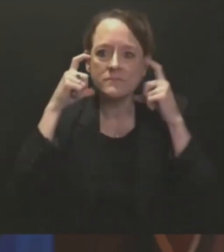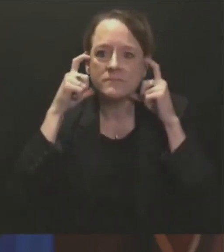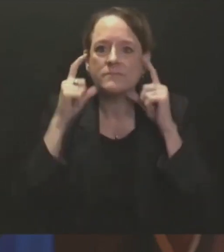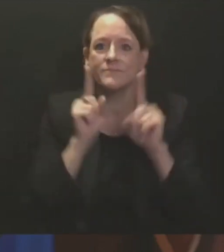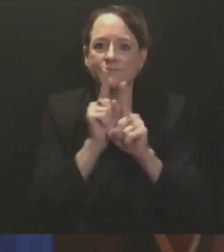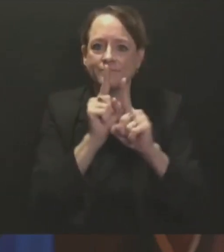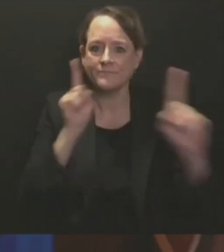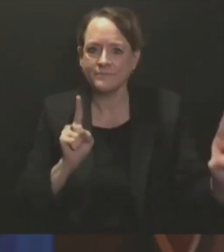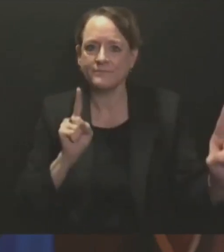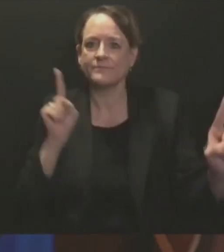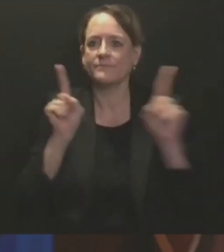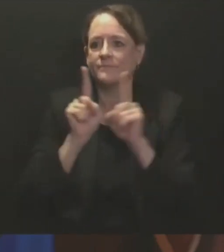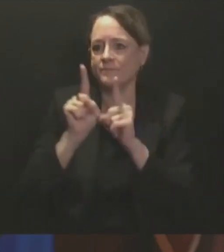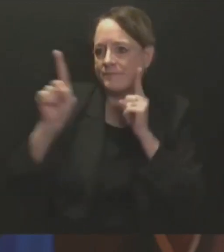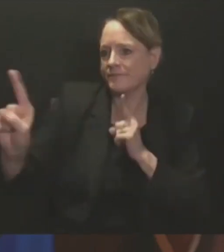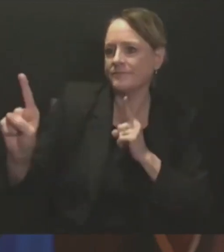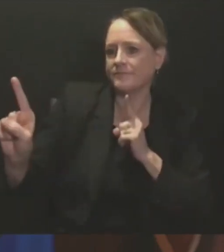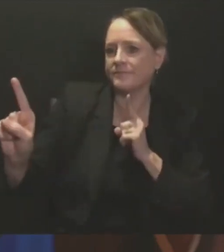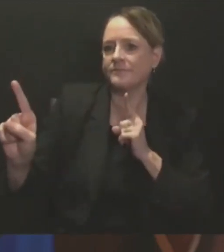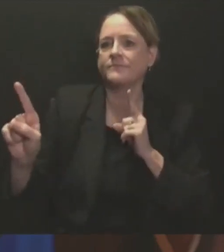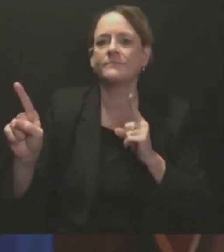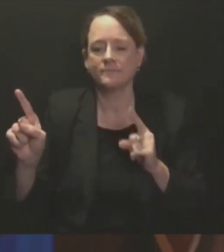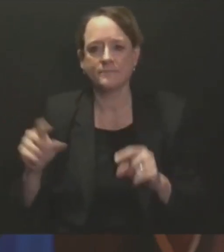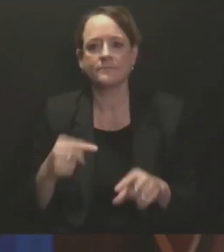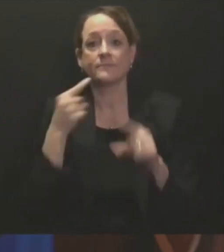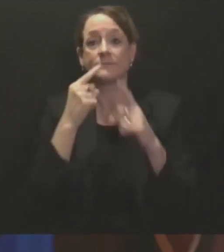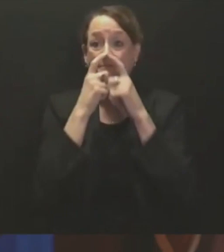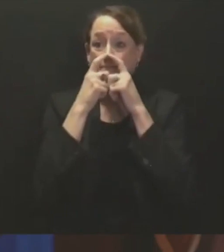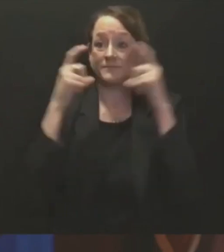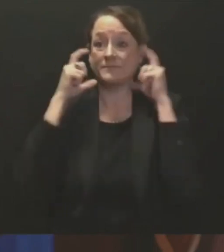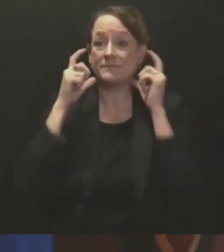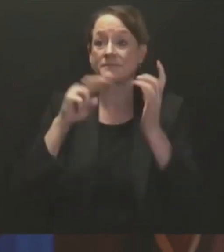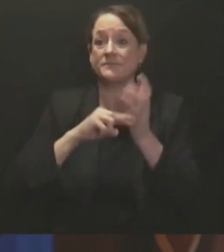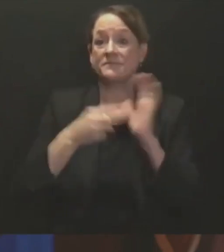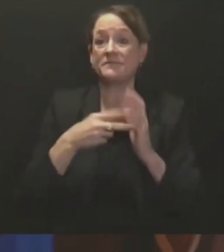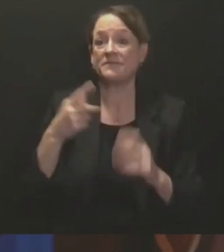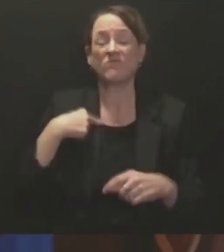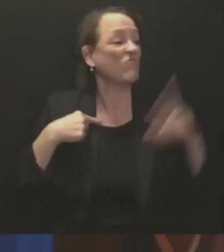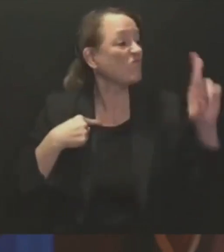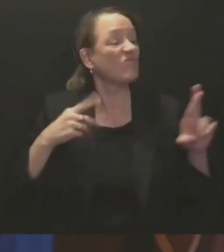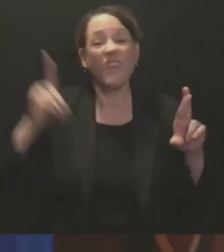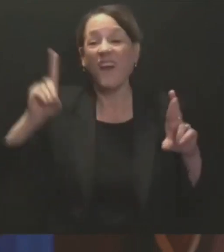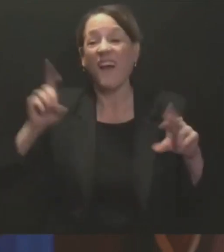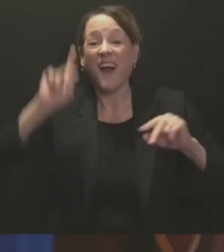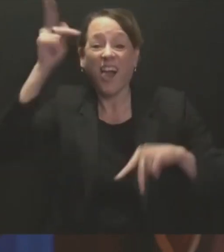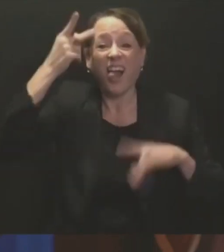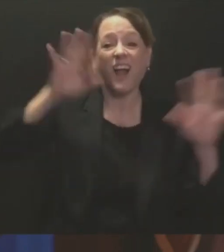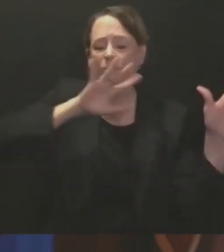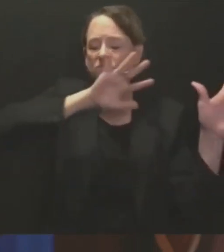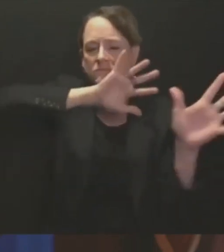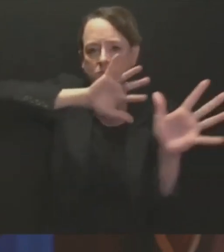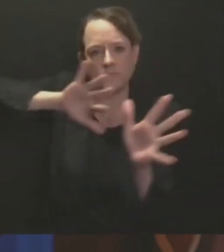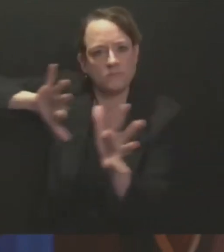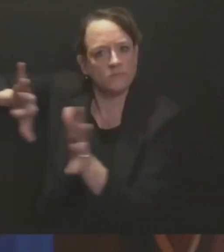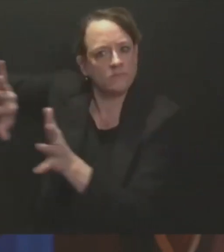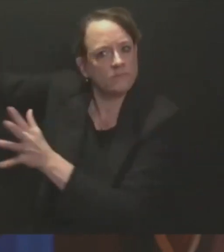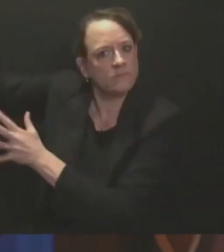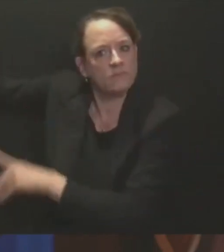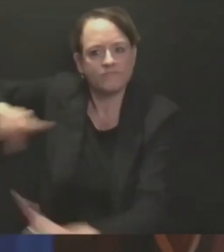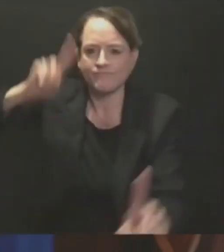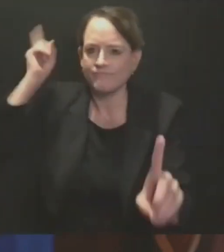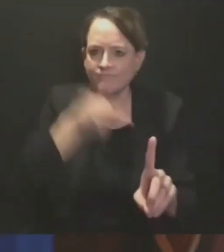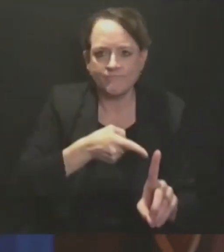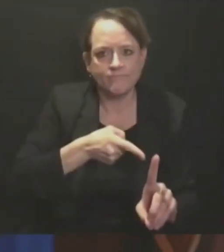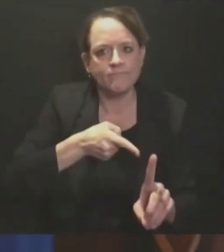is not a political statement. It's a sign to coworkers or the strangers you pass in the grocery store that you care about them,